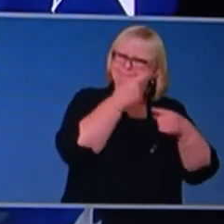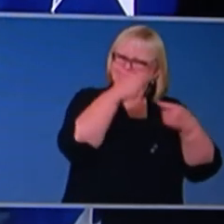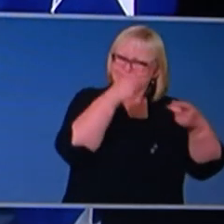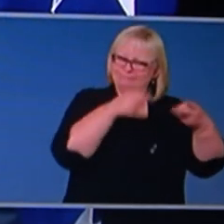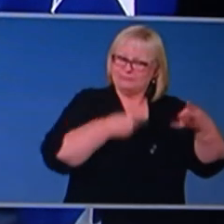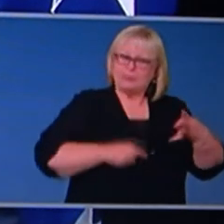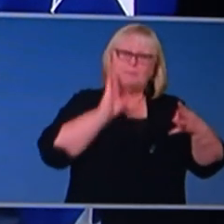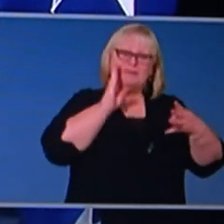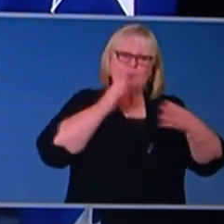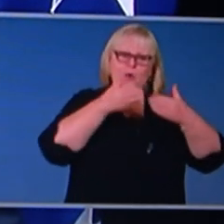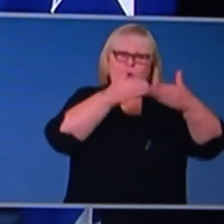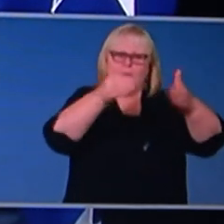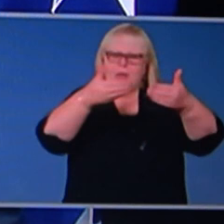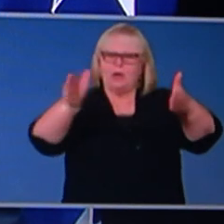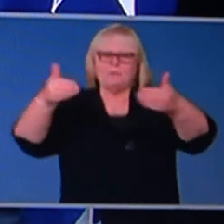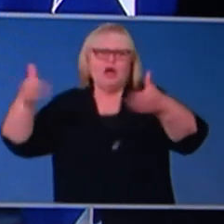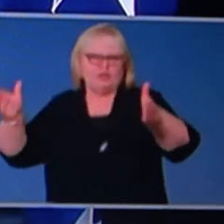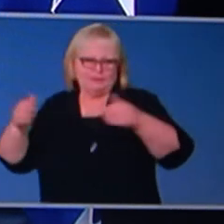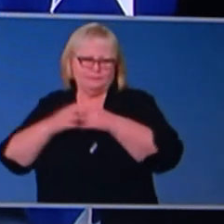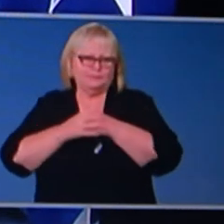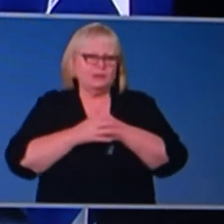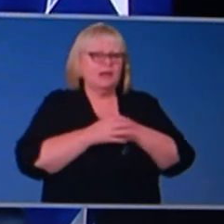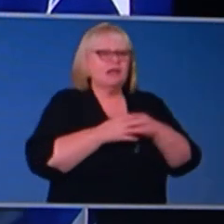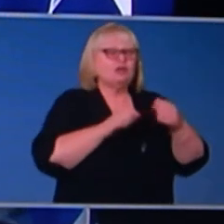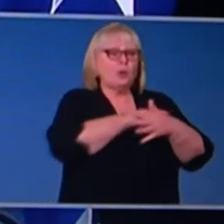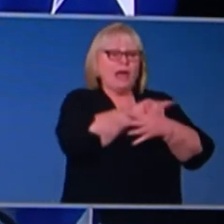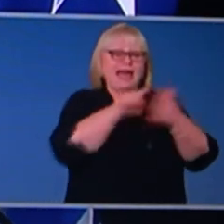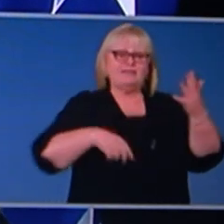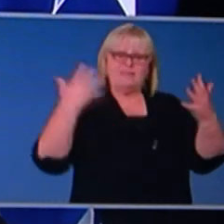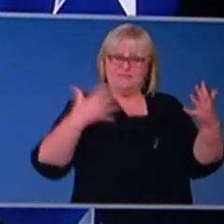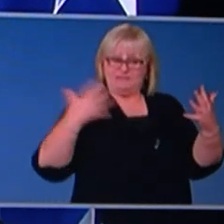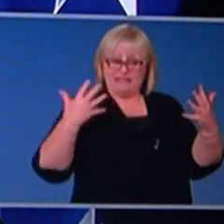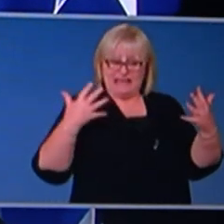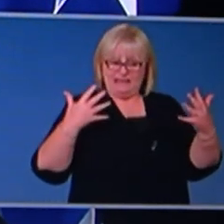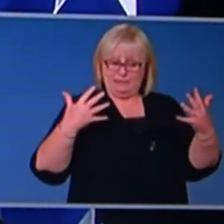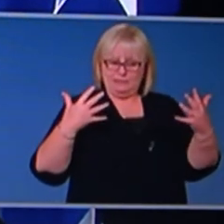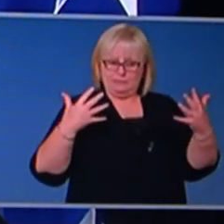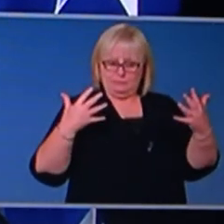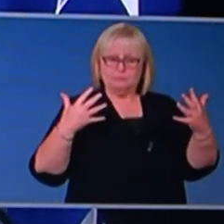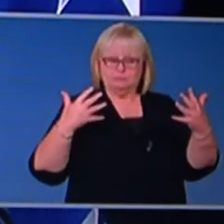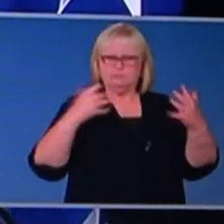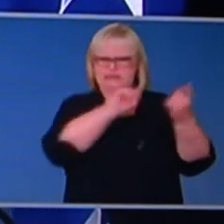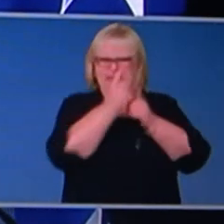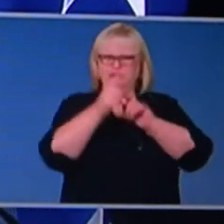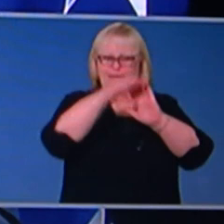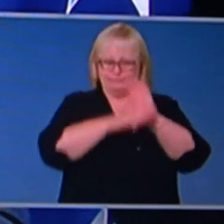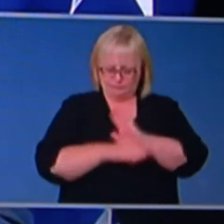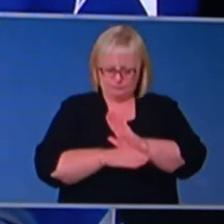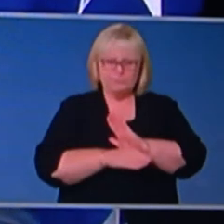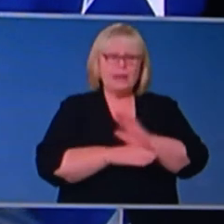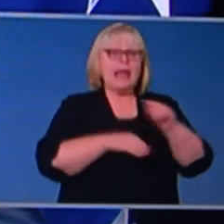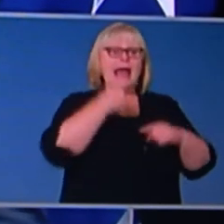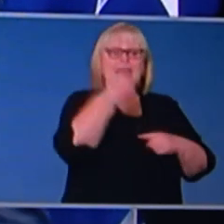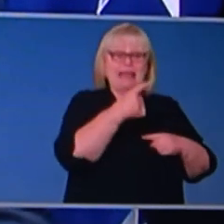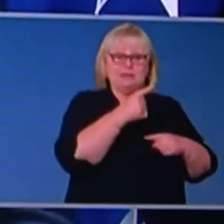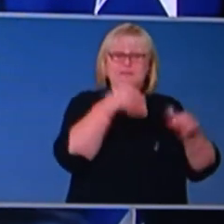the easing restrictions. And 11 out of those 15 conditions have already been met, and the Chief Medical